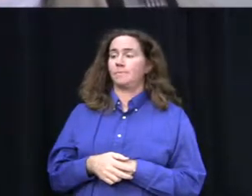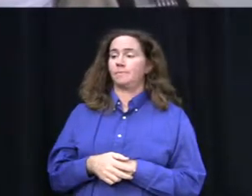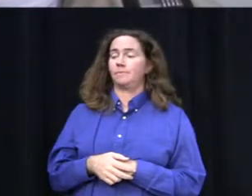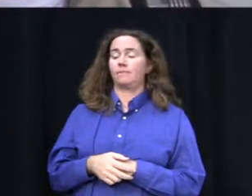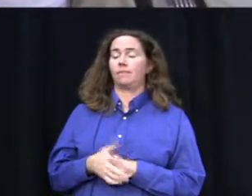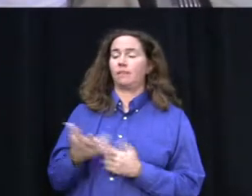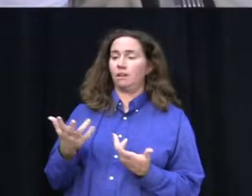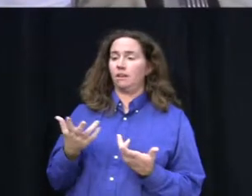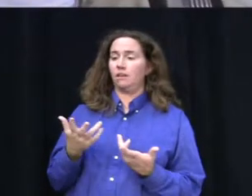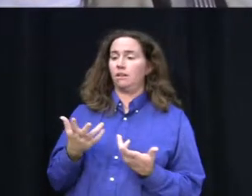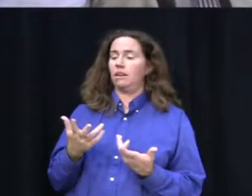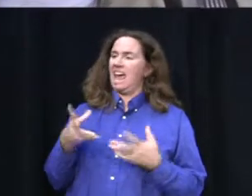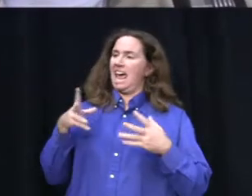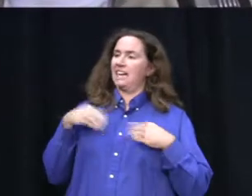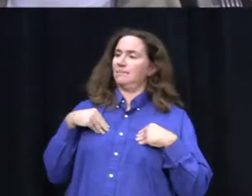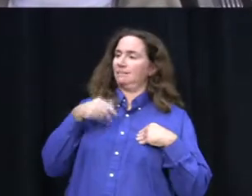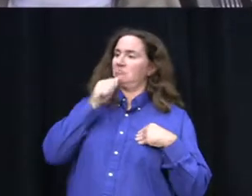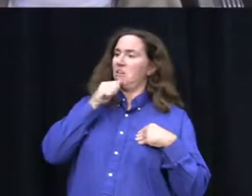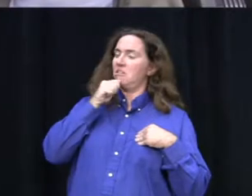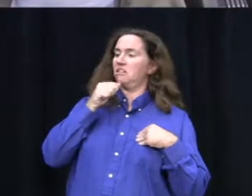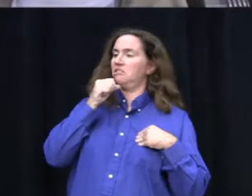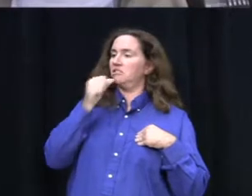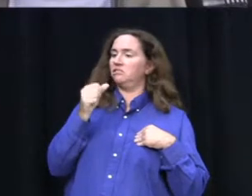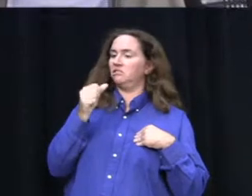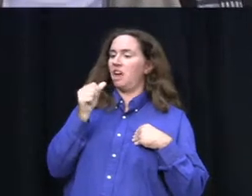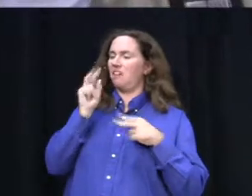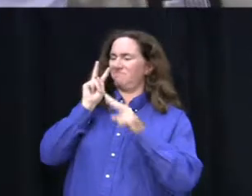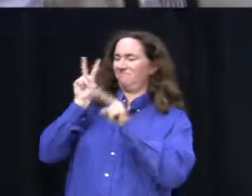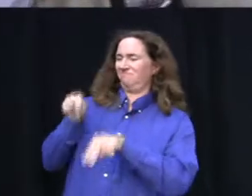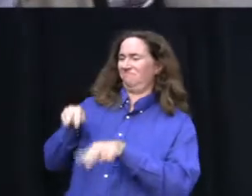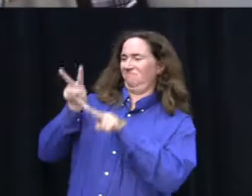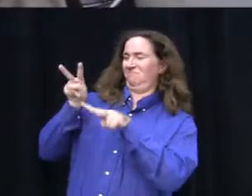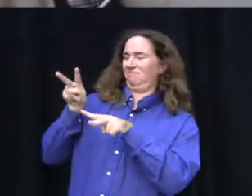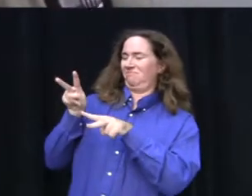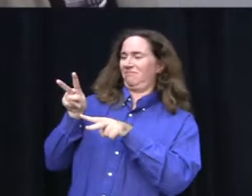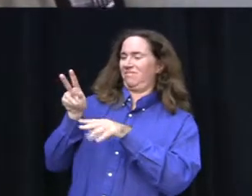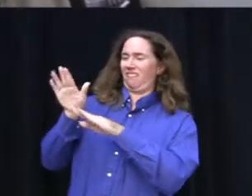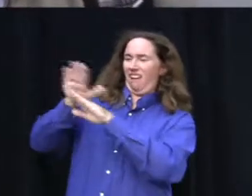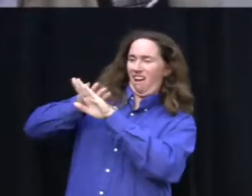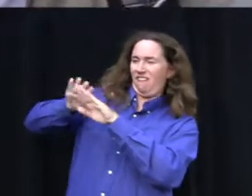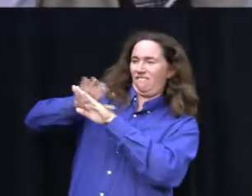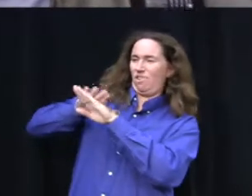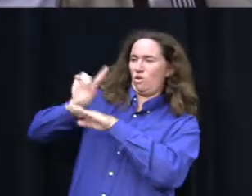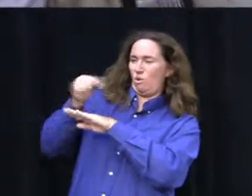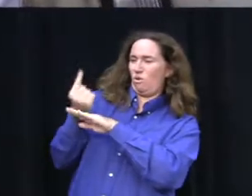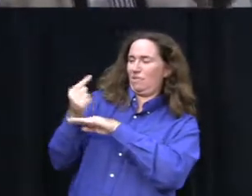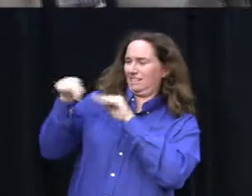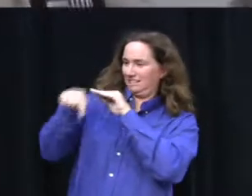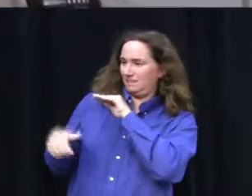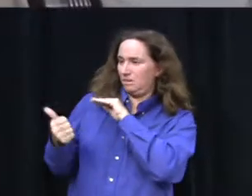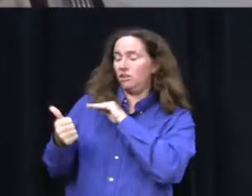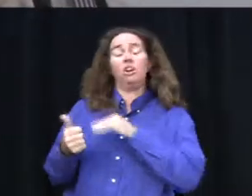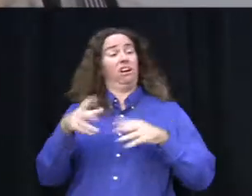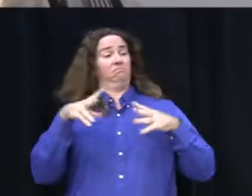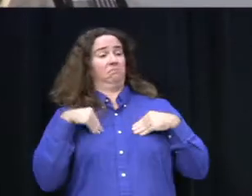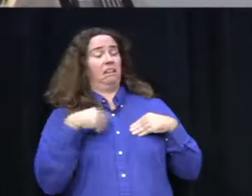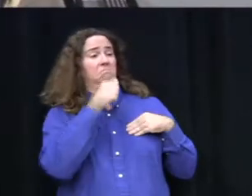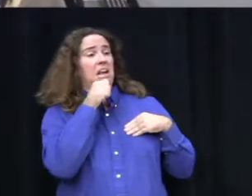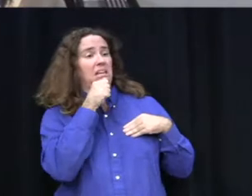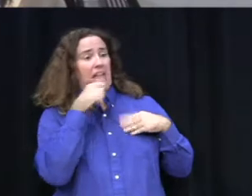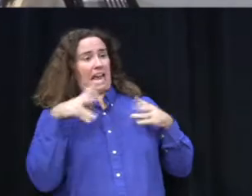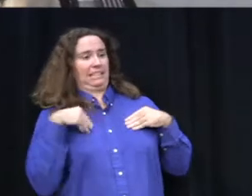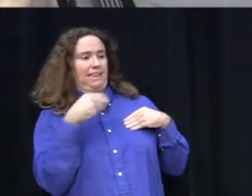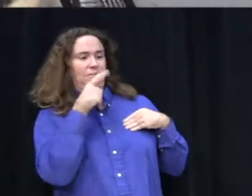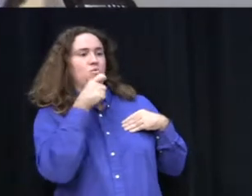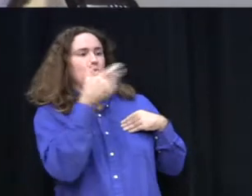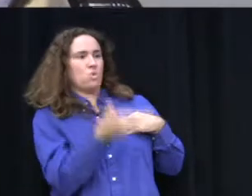Tolerance and acceptance means like not judging a book by its cover. Tolerance and acceptance means to tolerate somebody and accept them